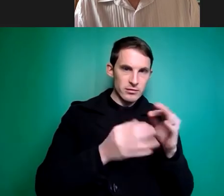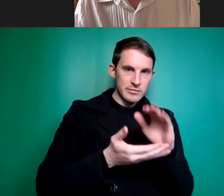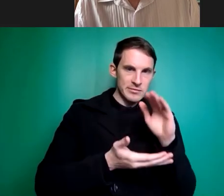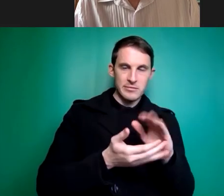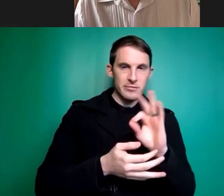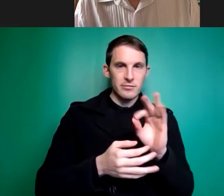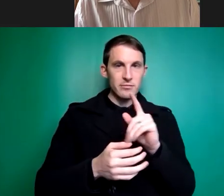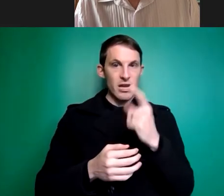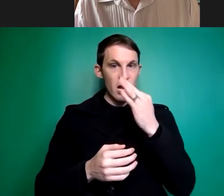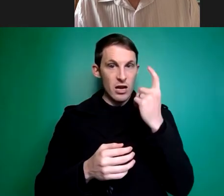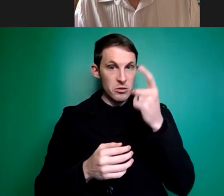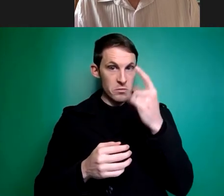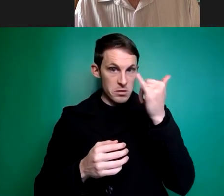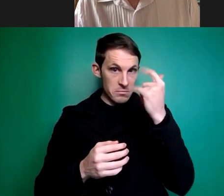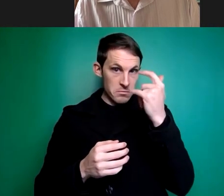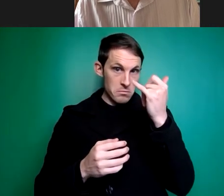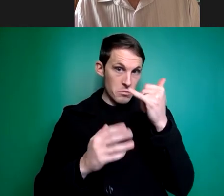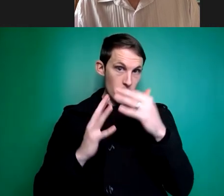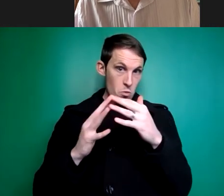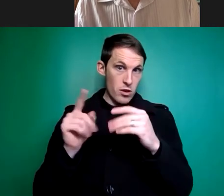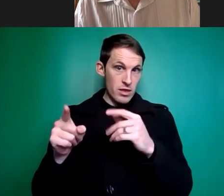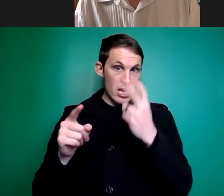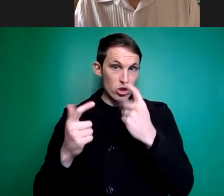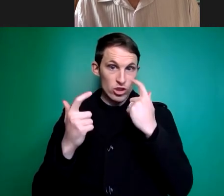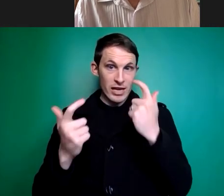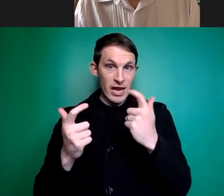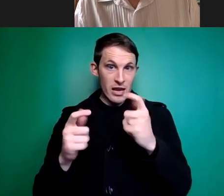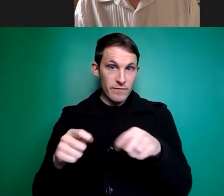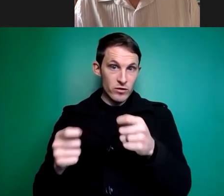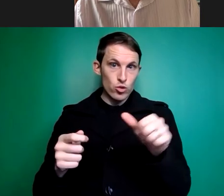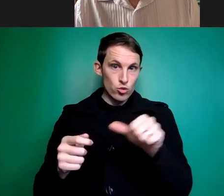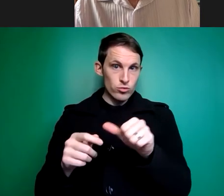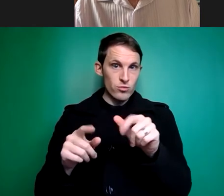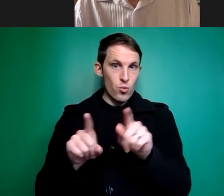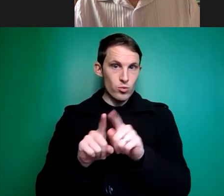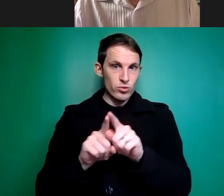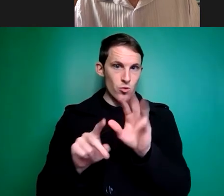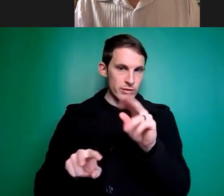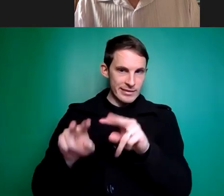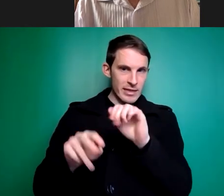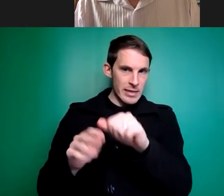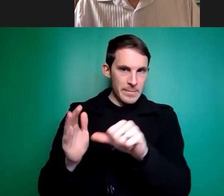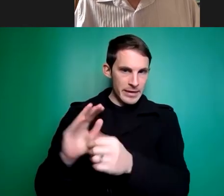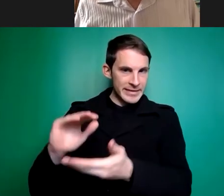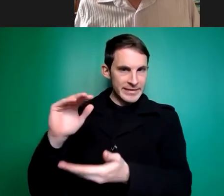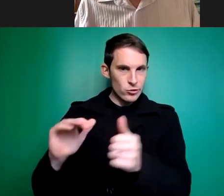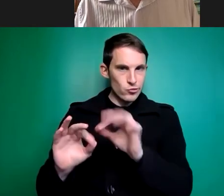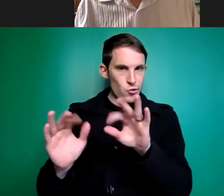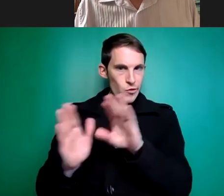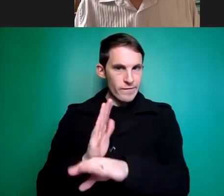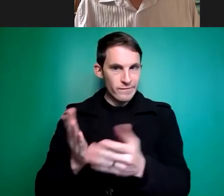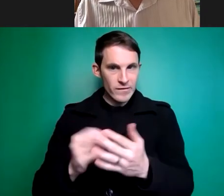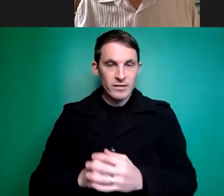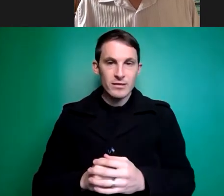remove from the aged care assistive technology um service stream yeah that's a great question so we were talking a little bit uh earlier